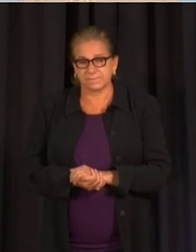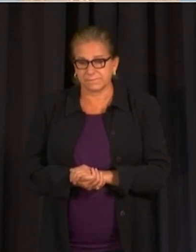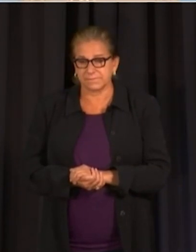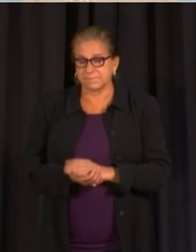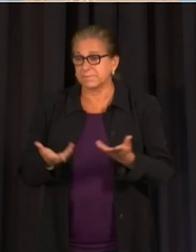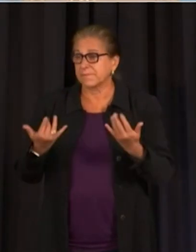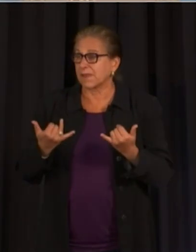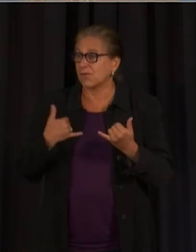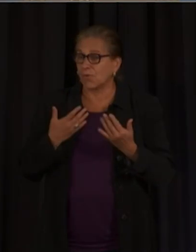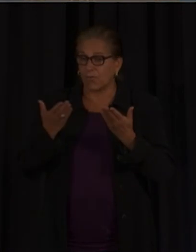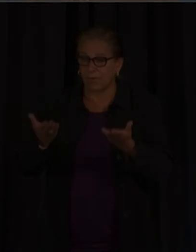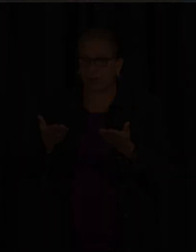what is necessary to keep D.C. safe.